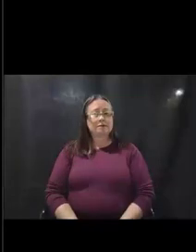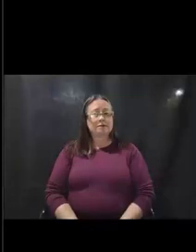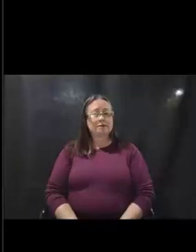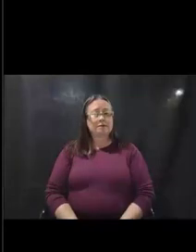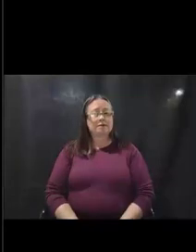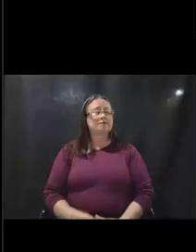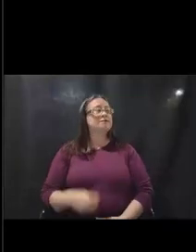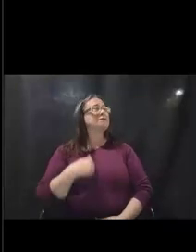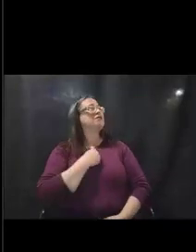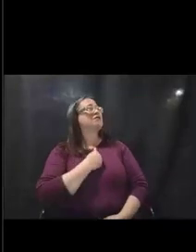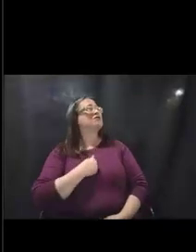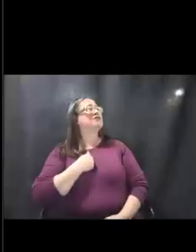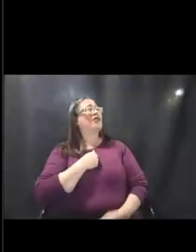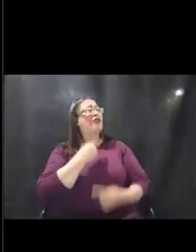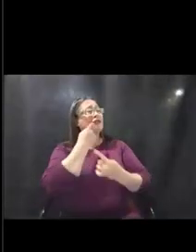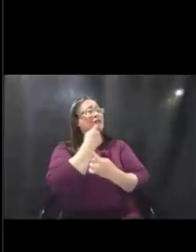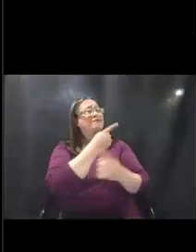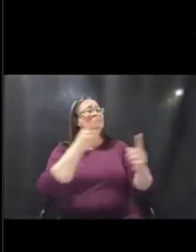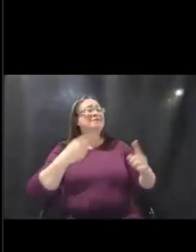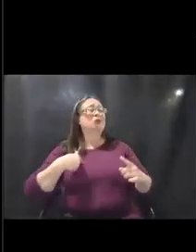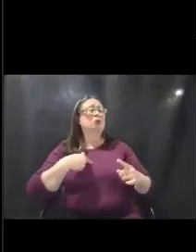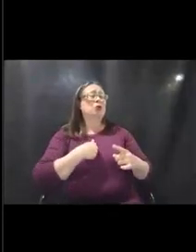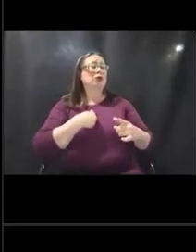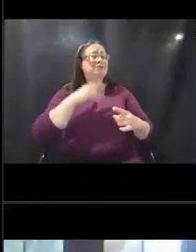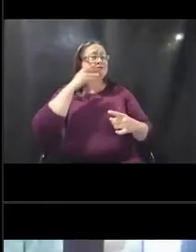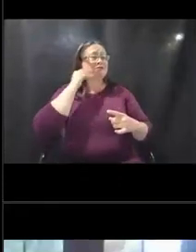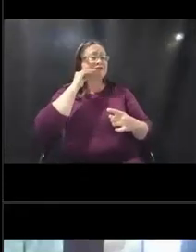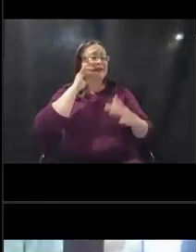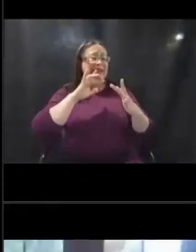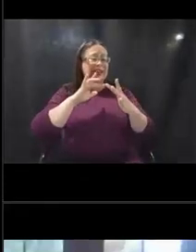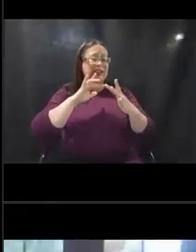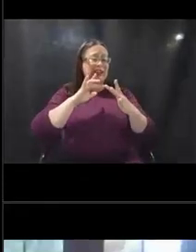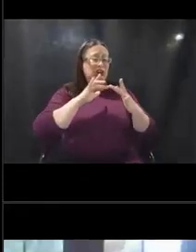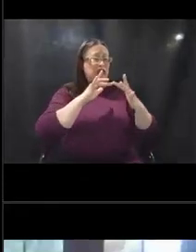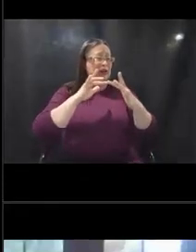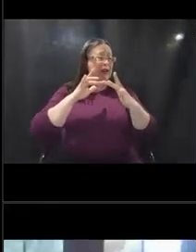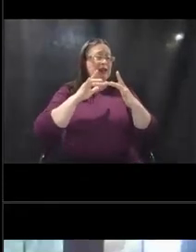sorry, we're experiencing, uh, internet, uh, latency.